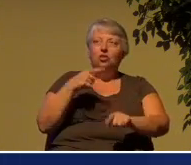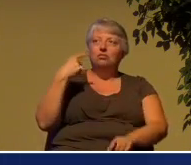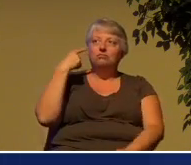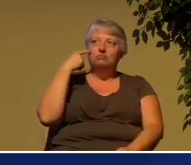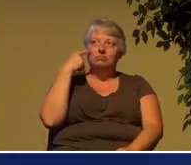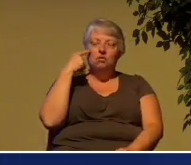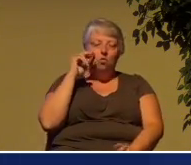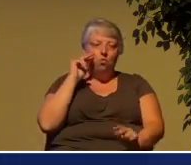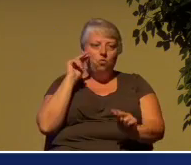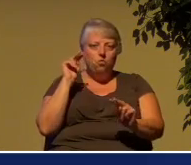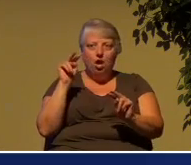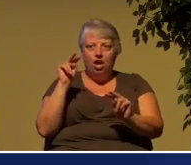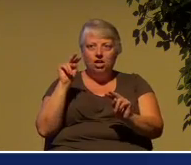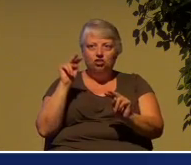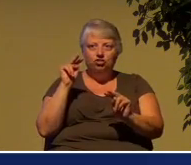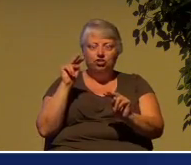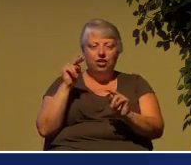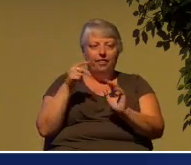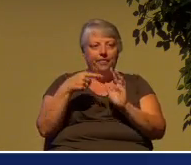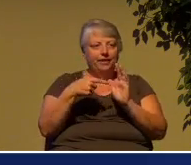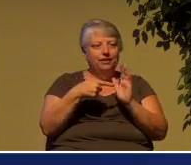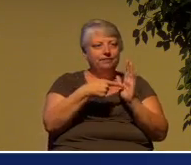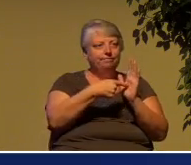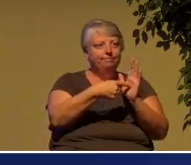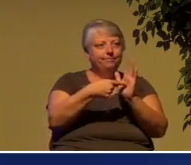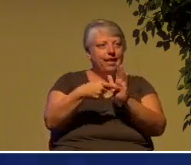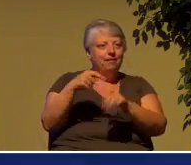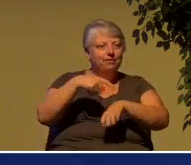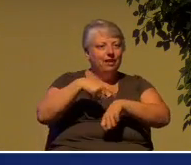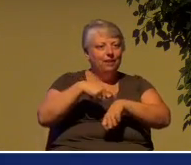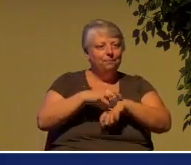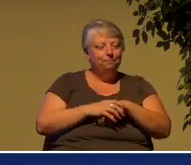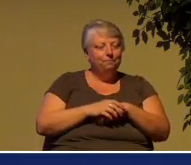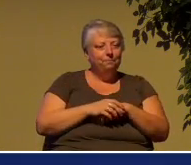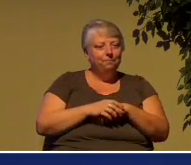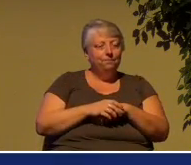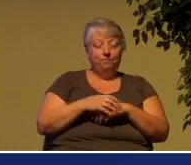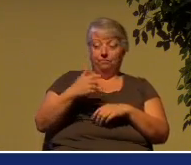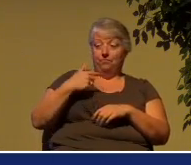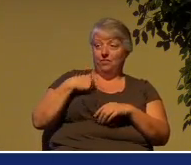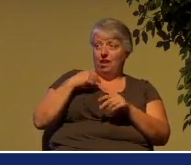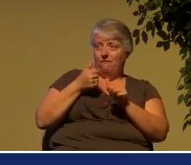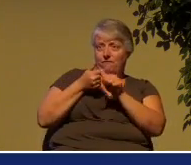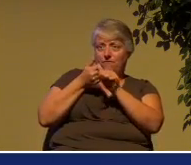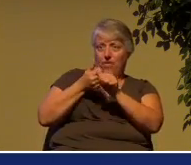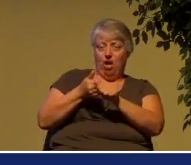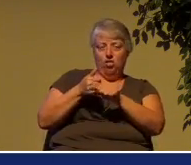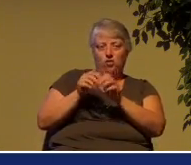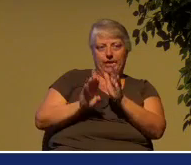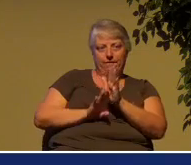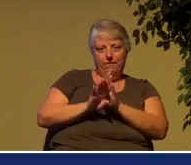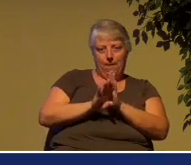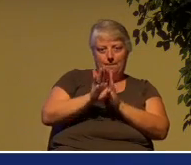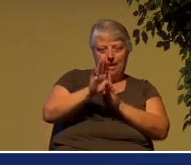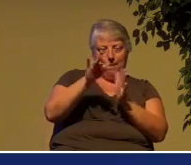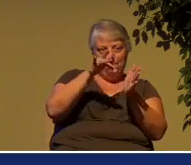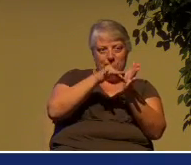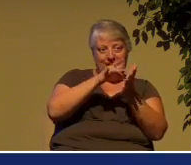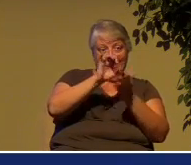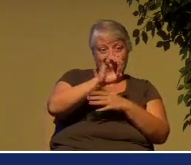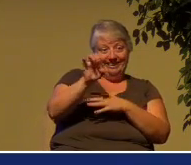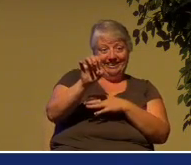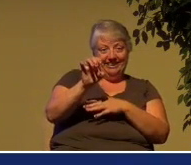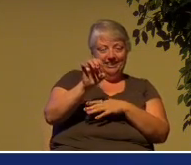times. And I find I follow the developments in the Middle East with great interest